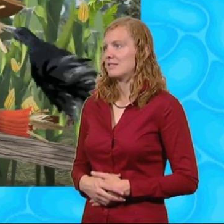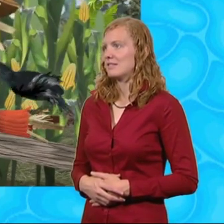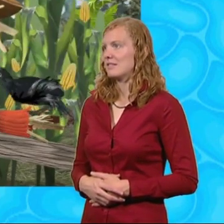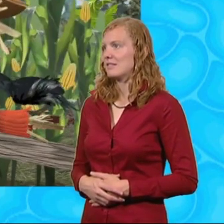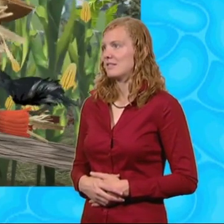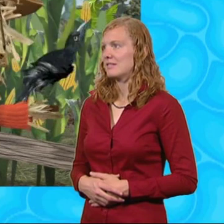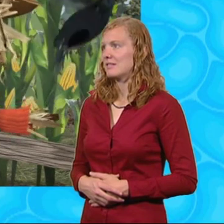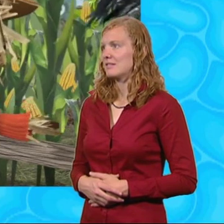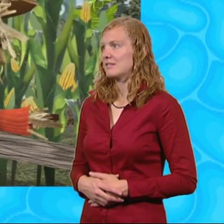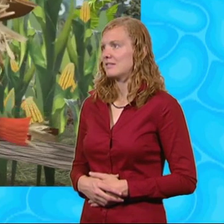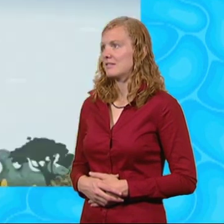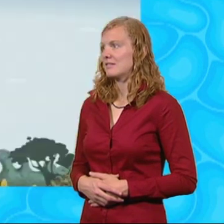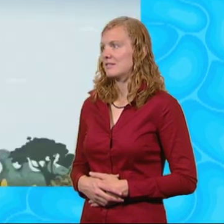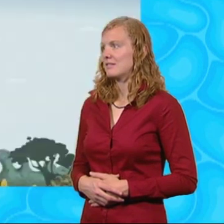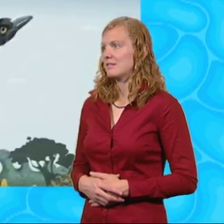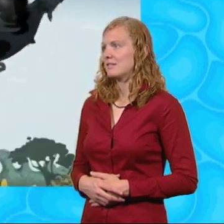Hi!